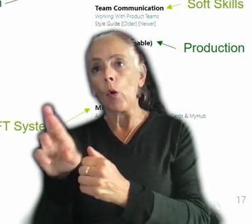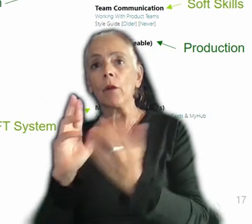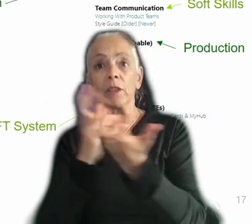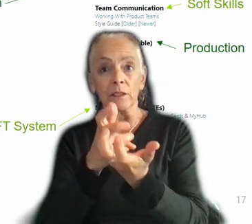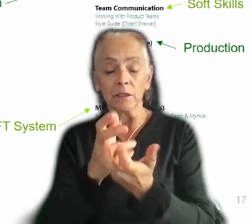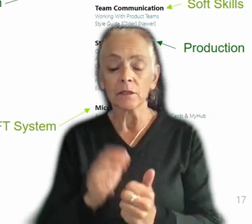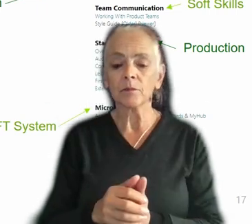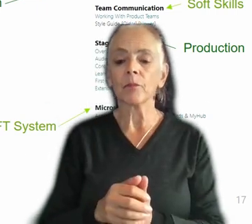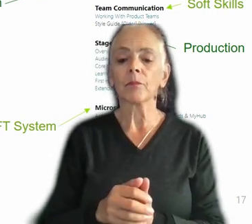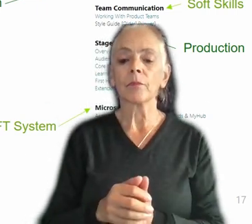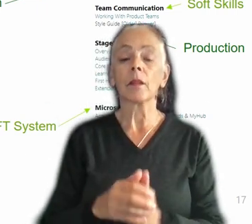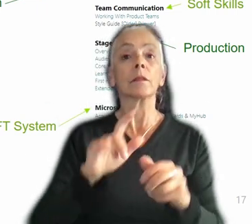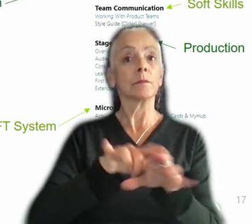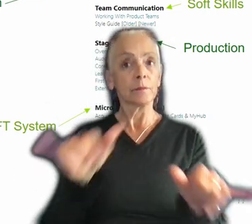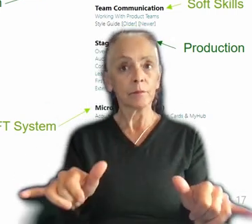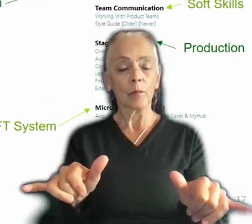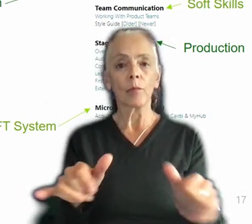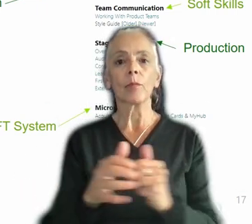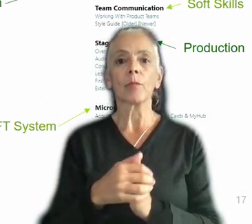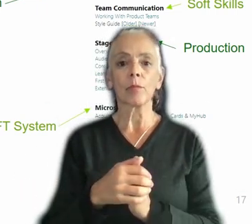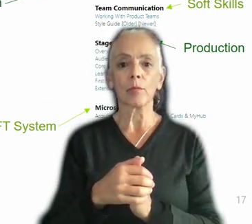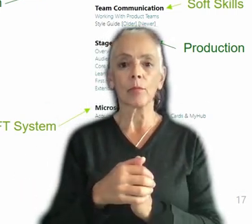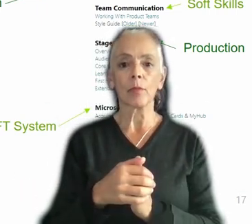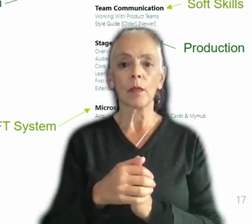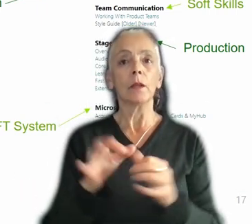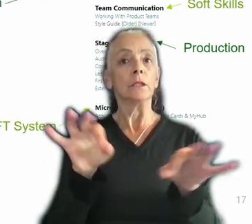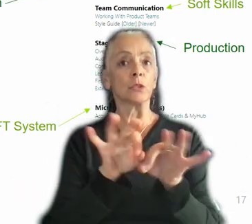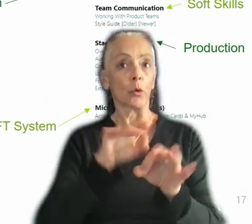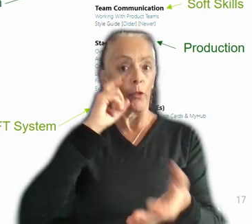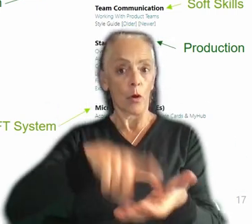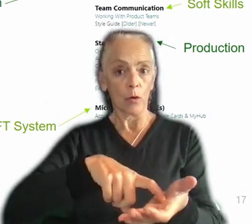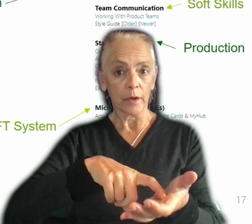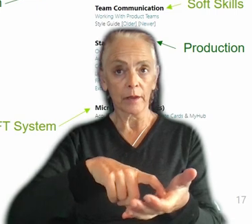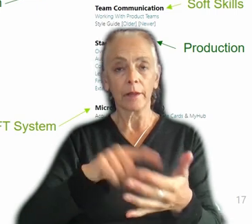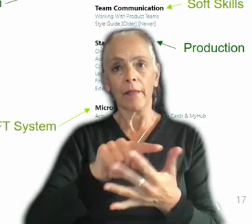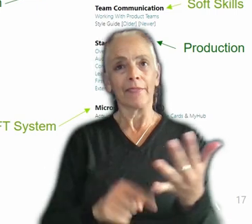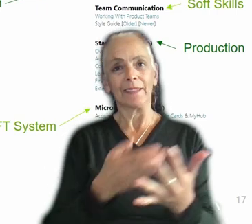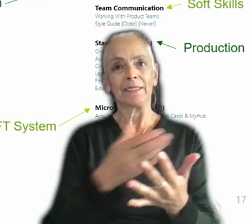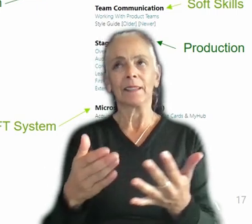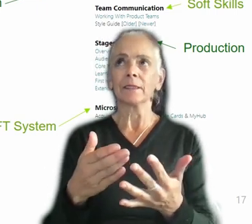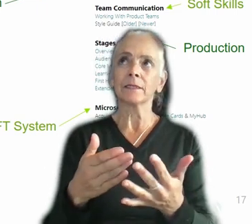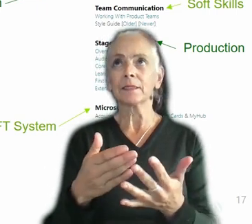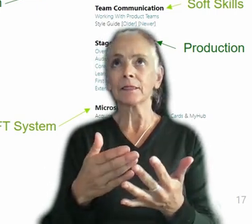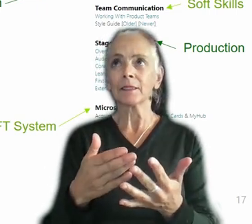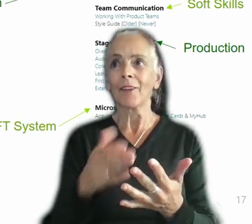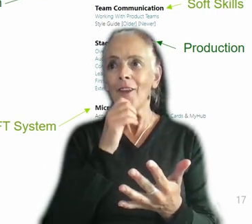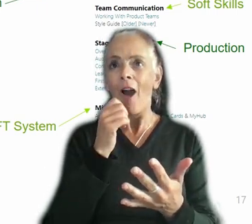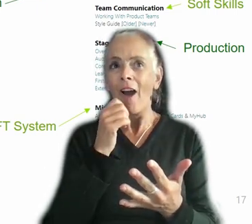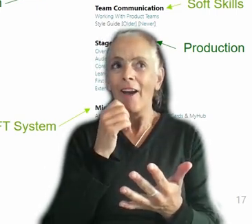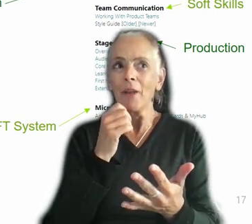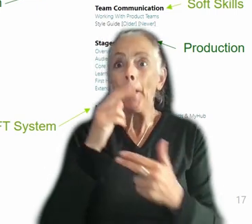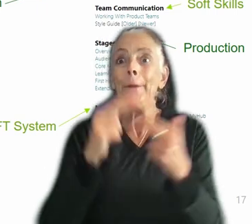At the same time, it is worth noting that these are things that haven't necessarily been built originally